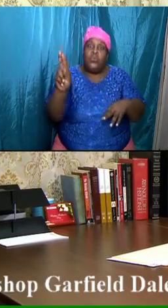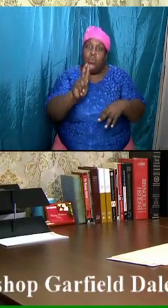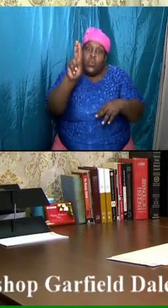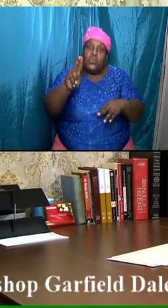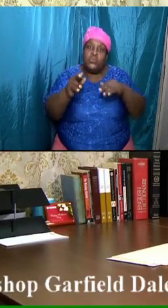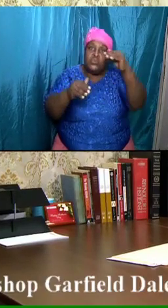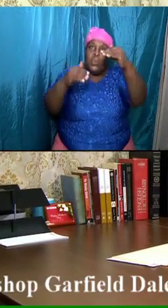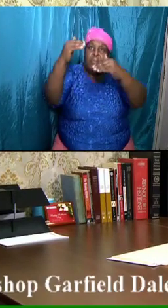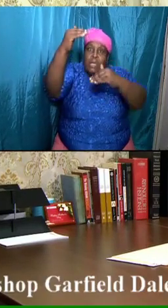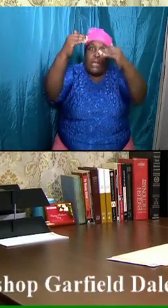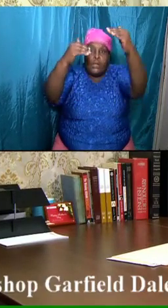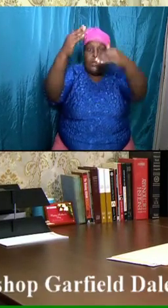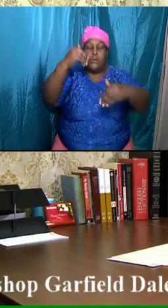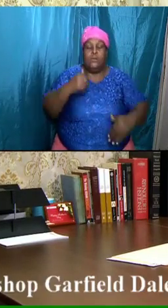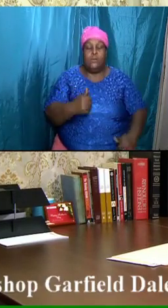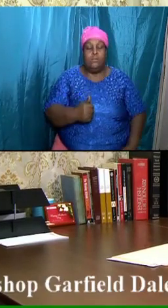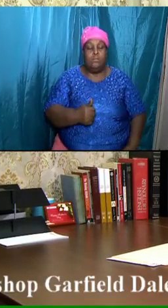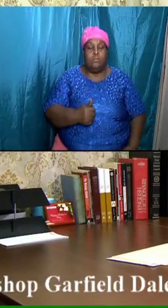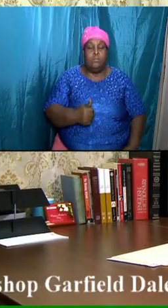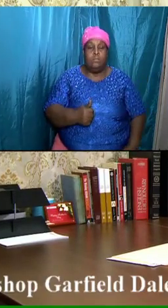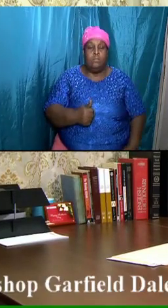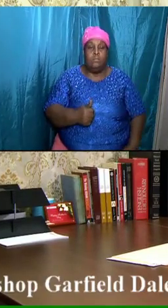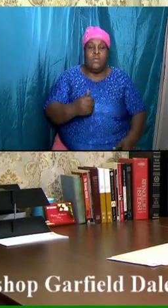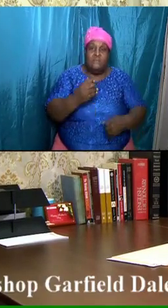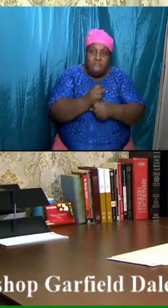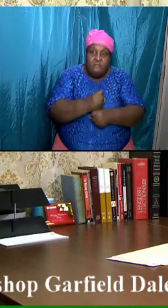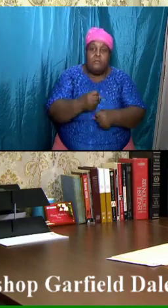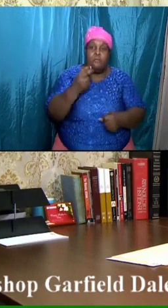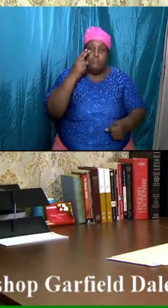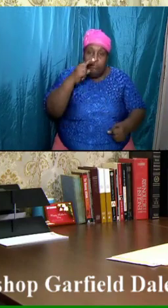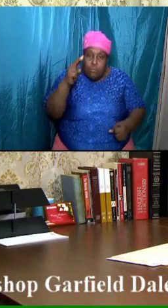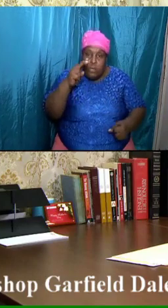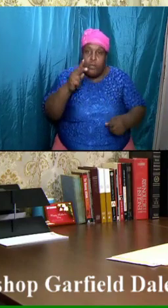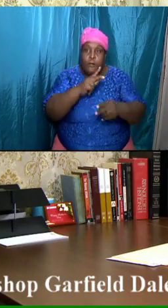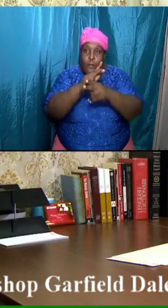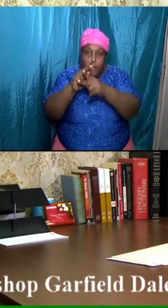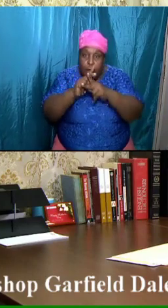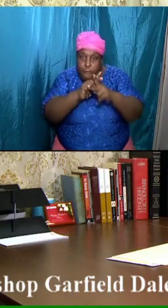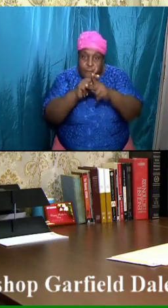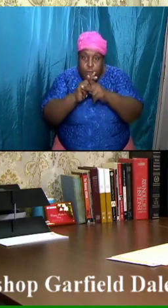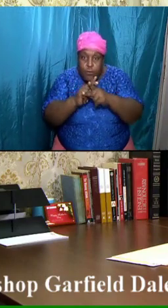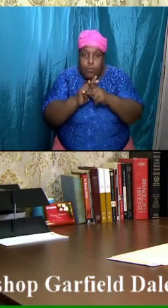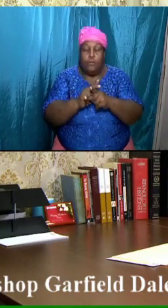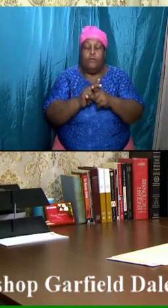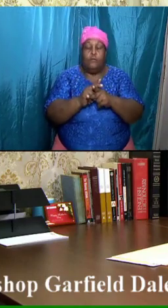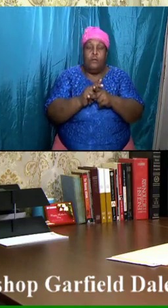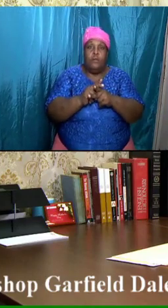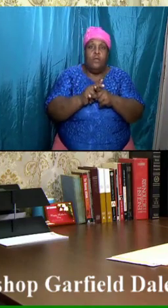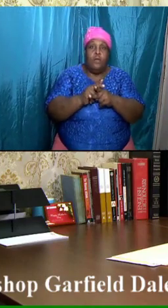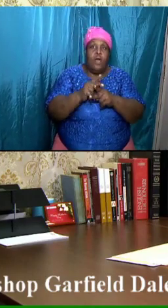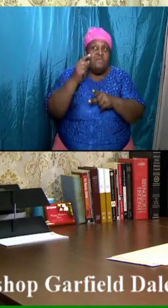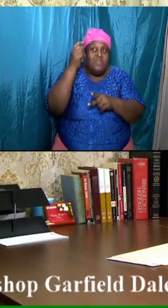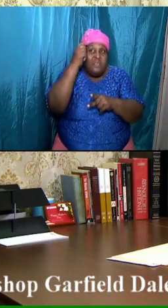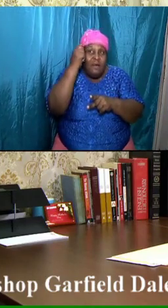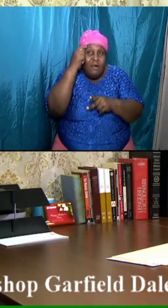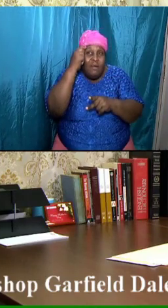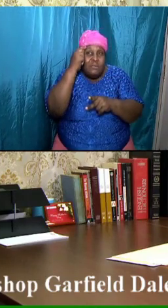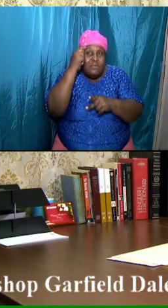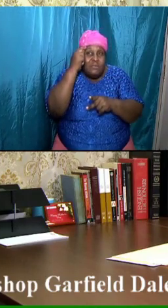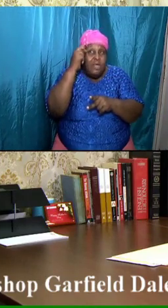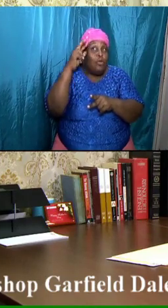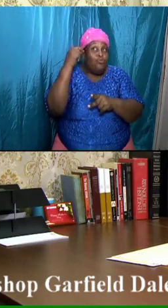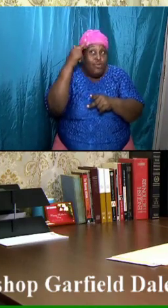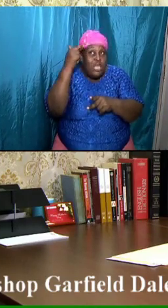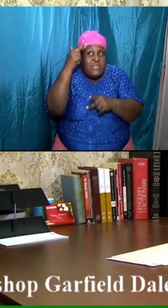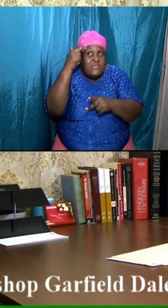of the reason why we do what we do. Be careful of your motives because motives and reasons will determine